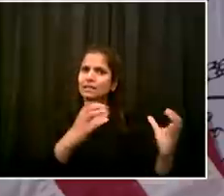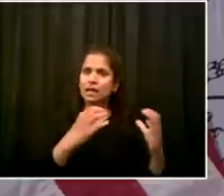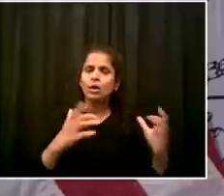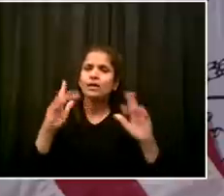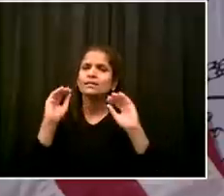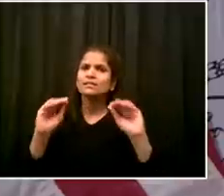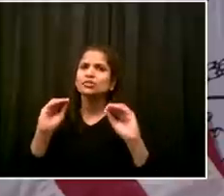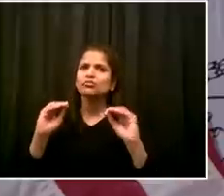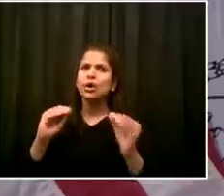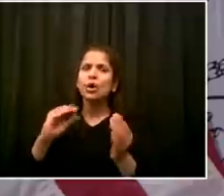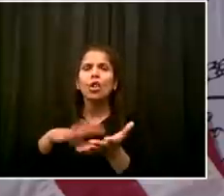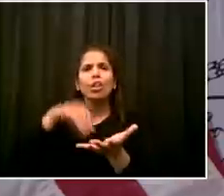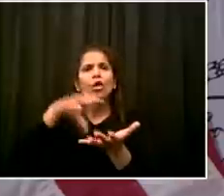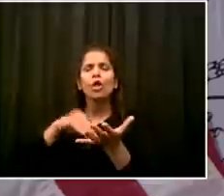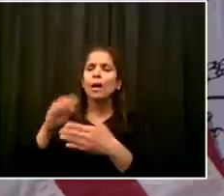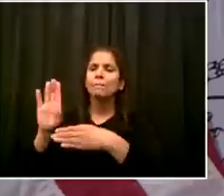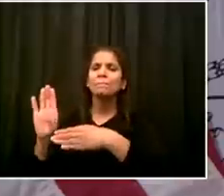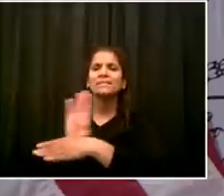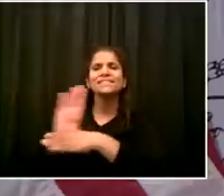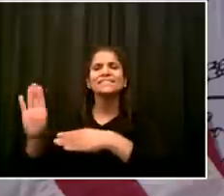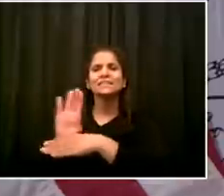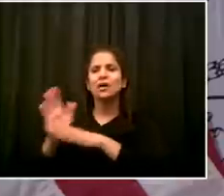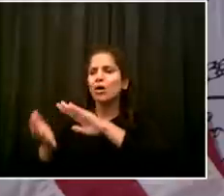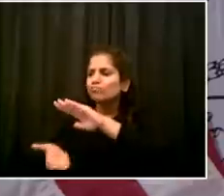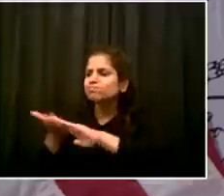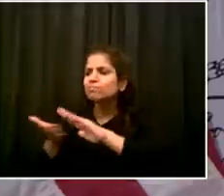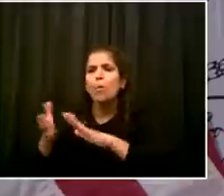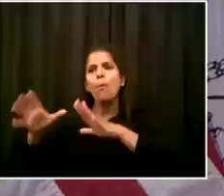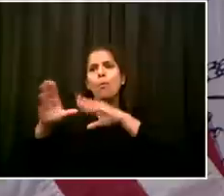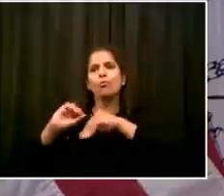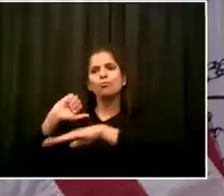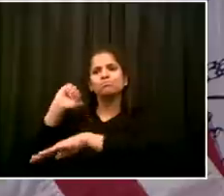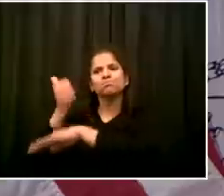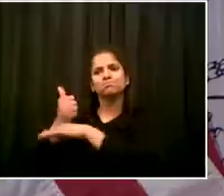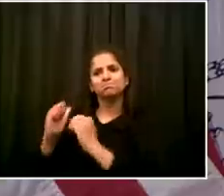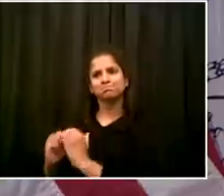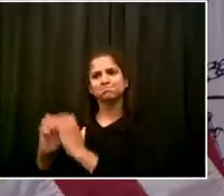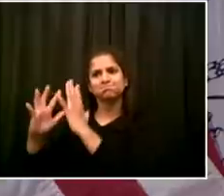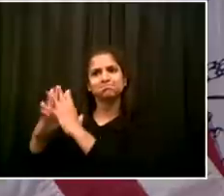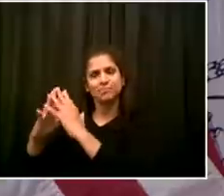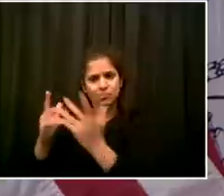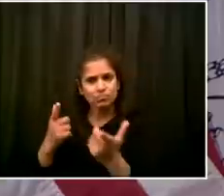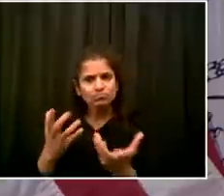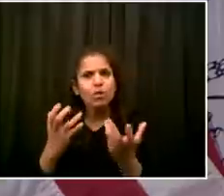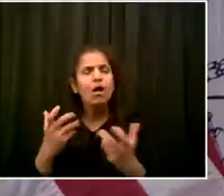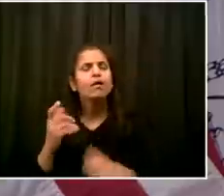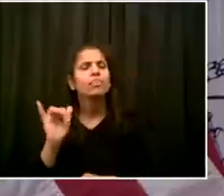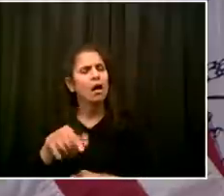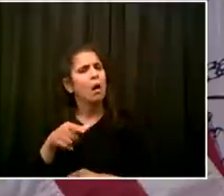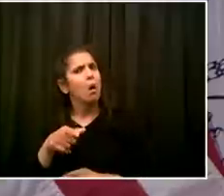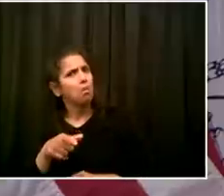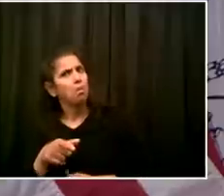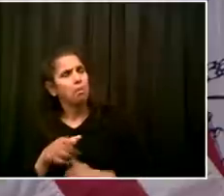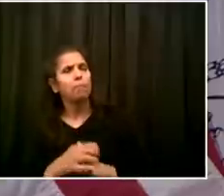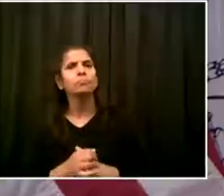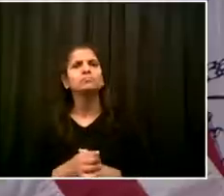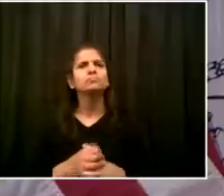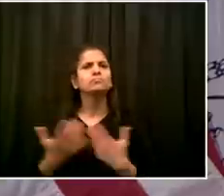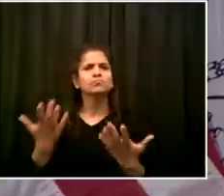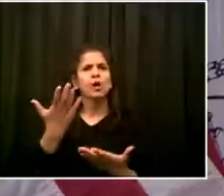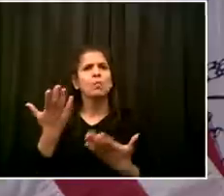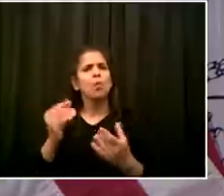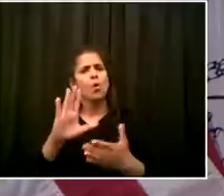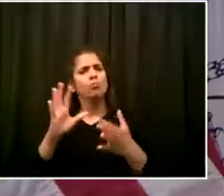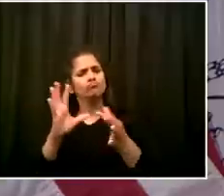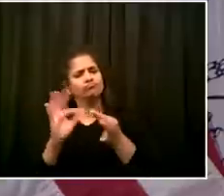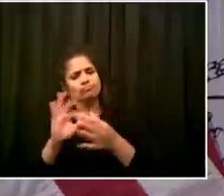Look, the fact is, I think it's very important that we go slowly and